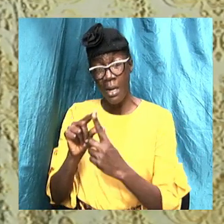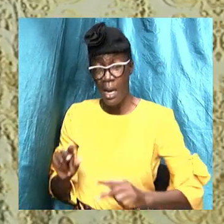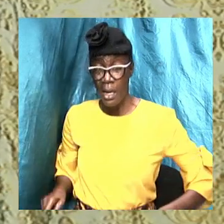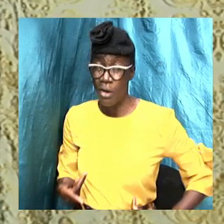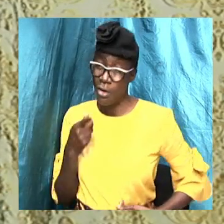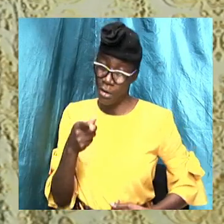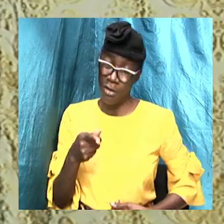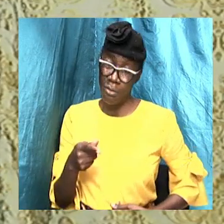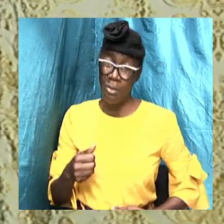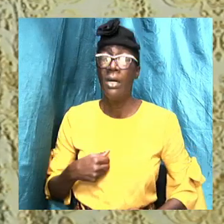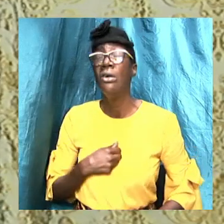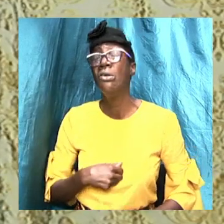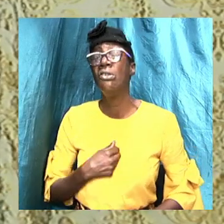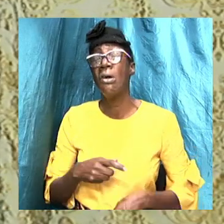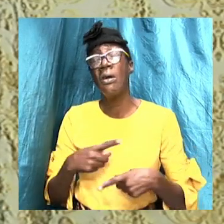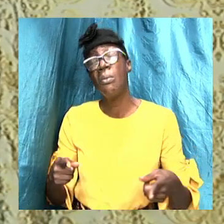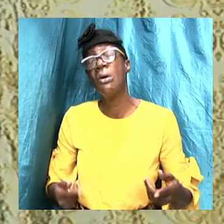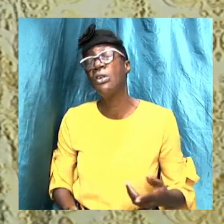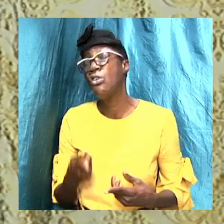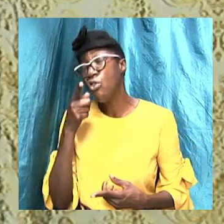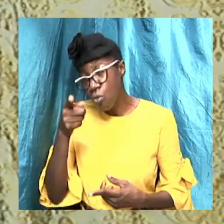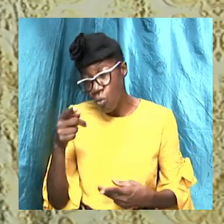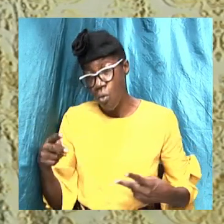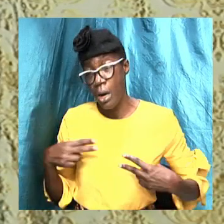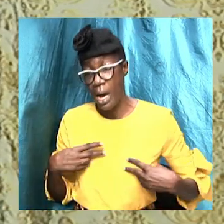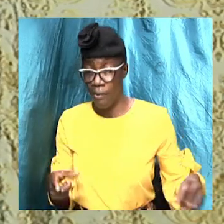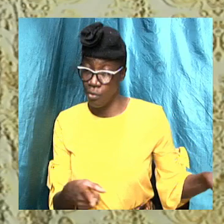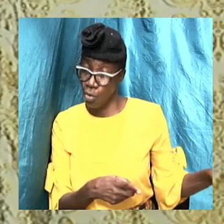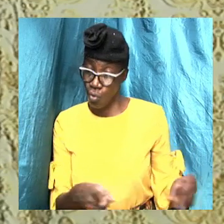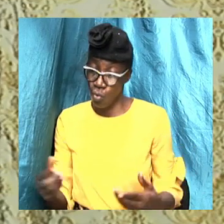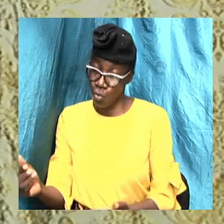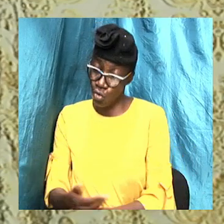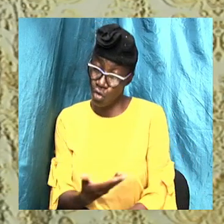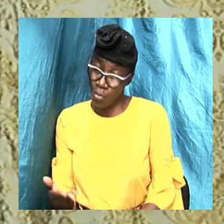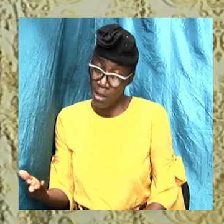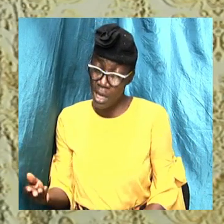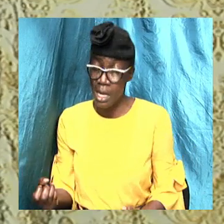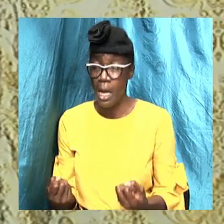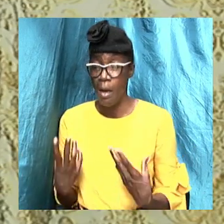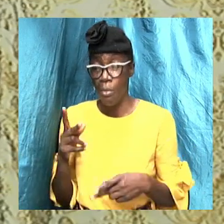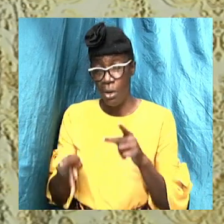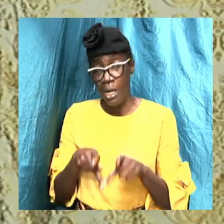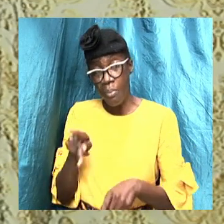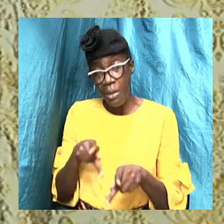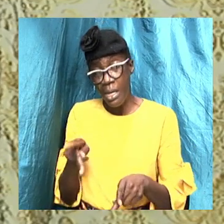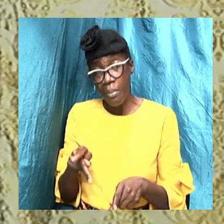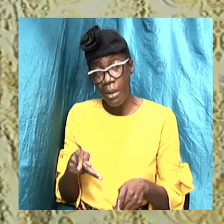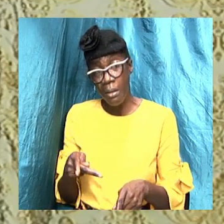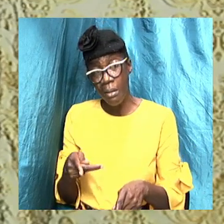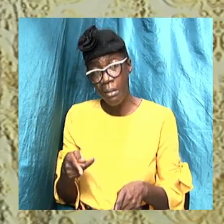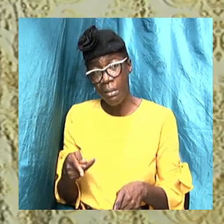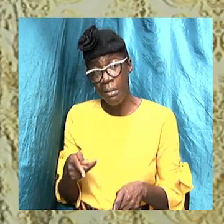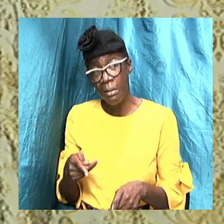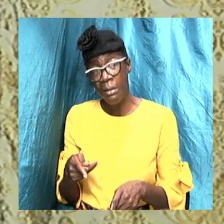hush, but there is something that you need to do. And many folks, I believe tonight,